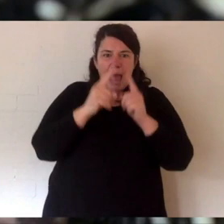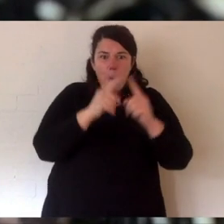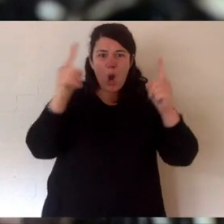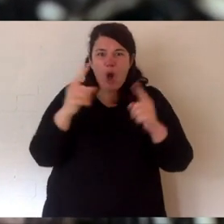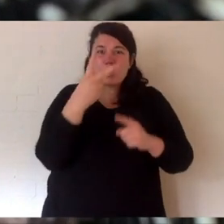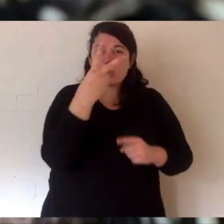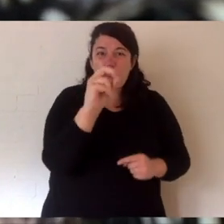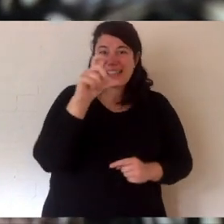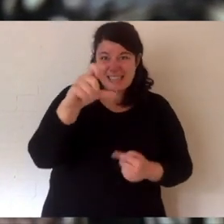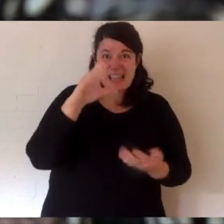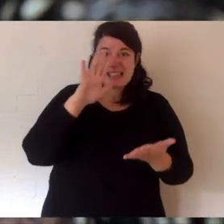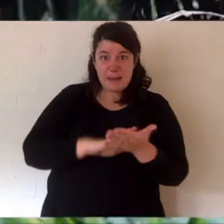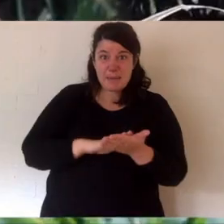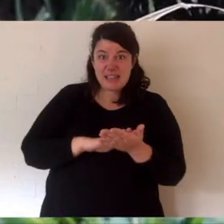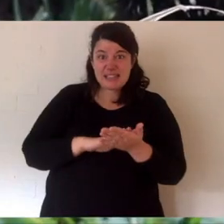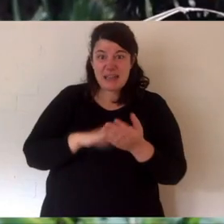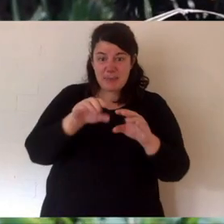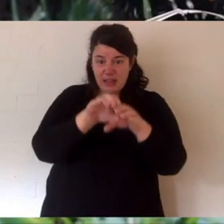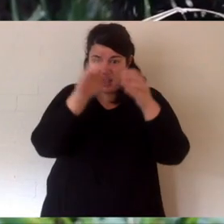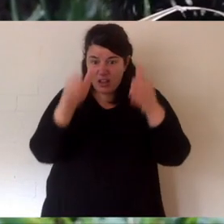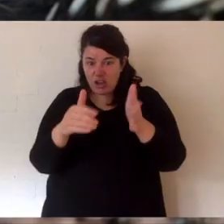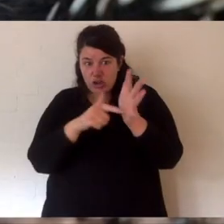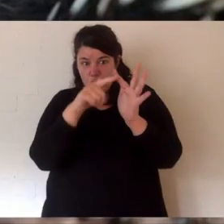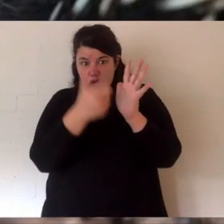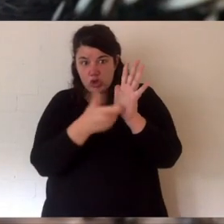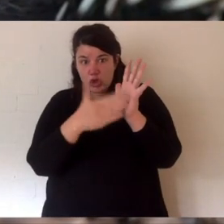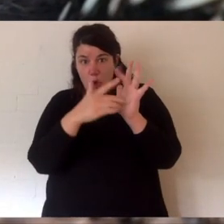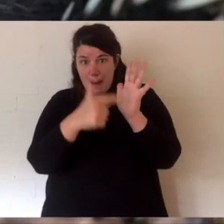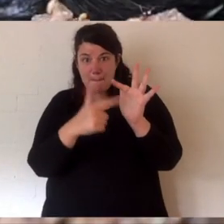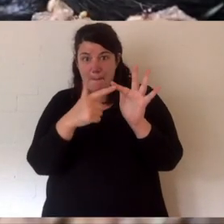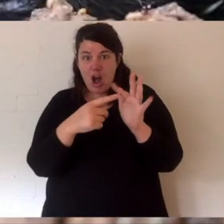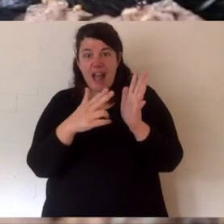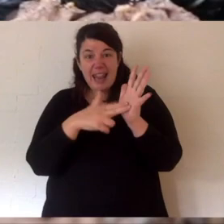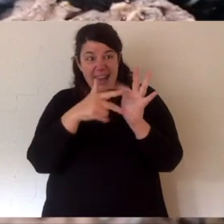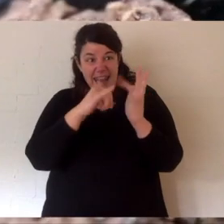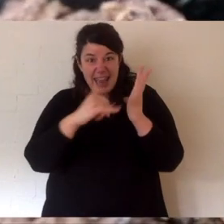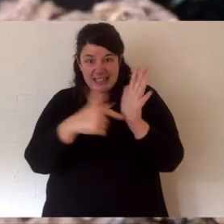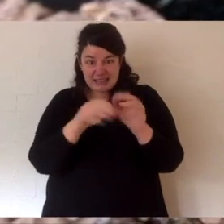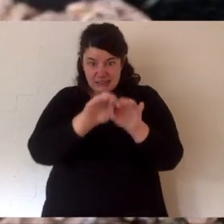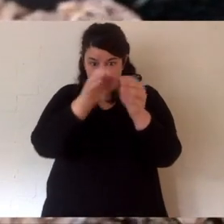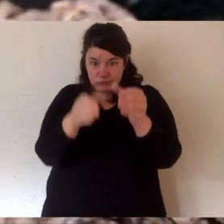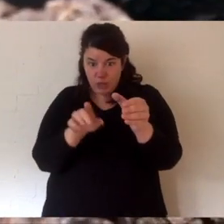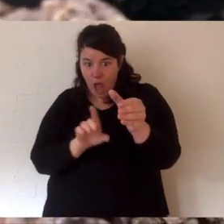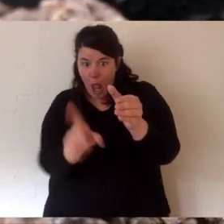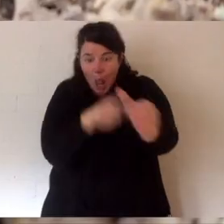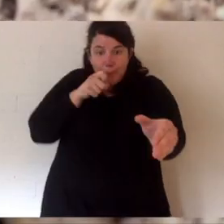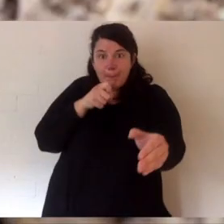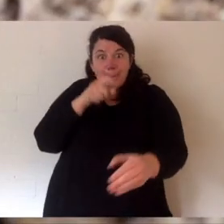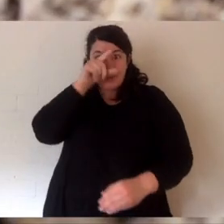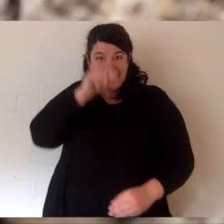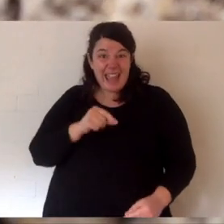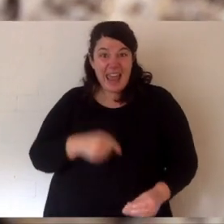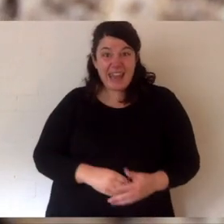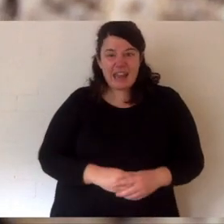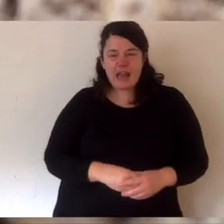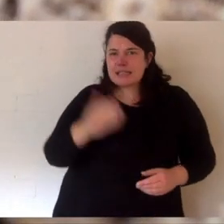20 centimetres long. And they can flick it right through a termite nest. And out with the tongue and its stickiness comes all